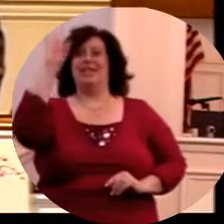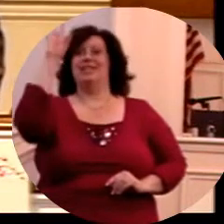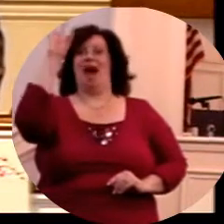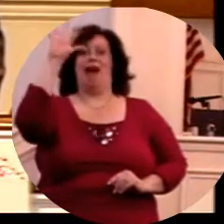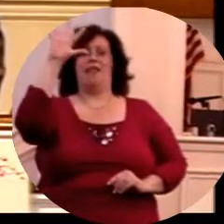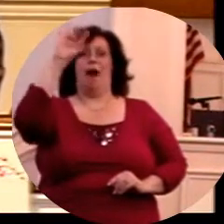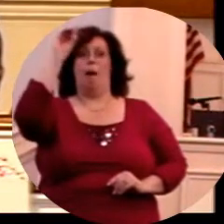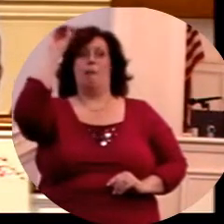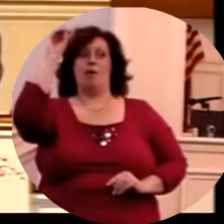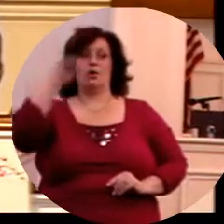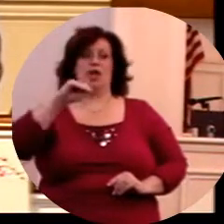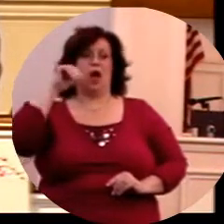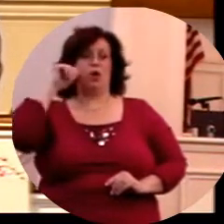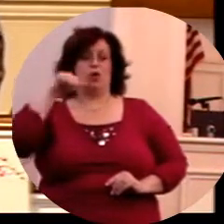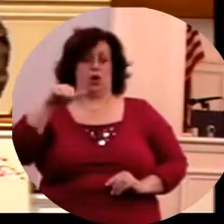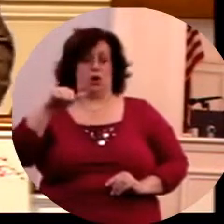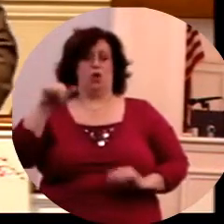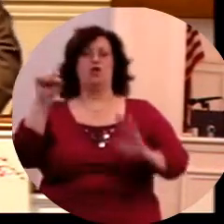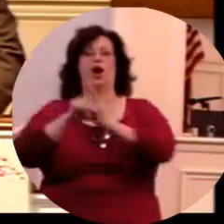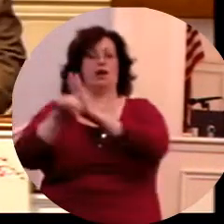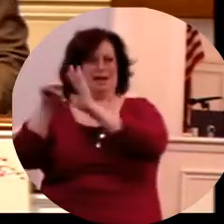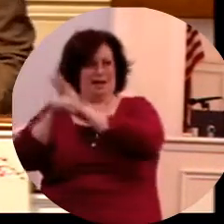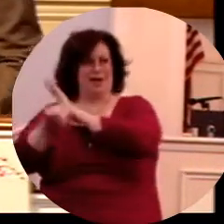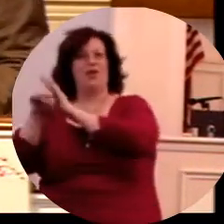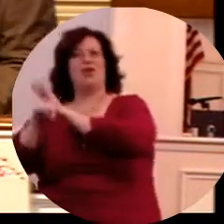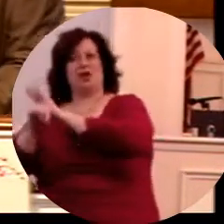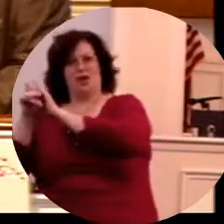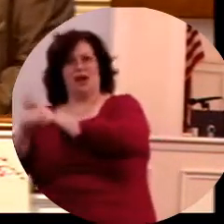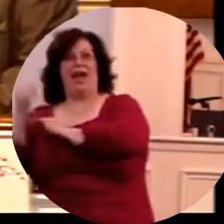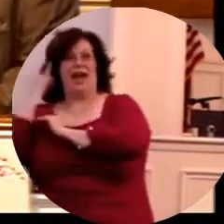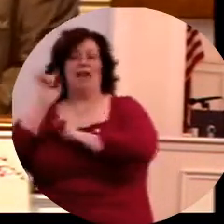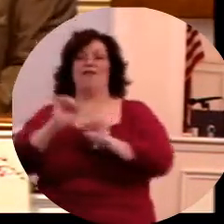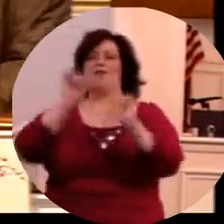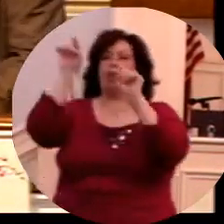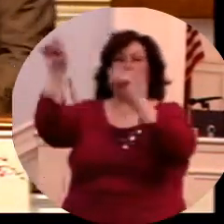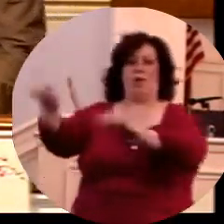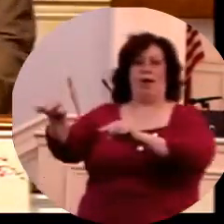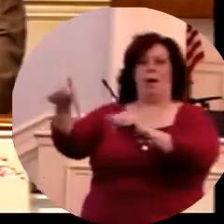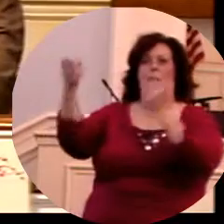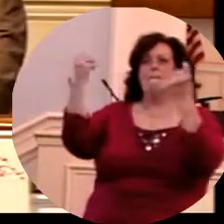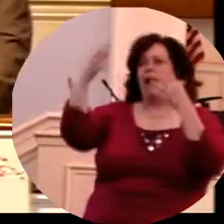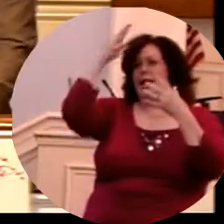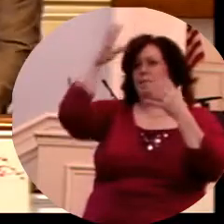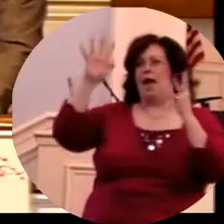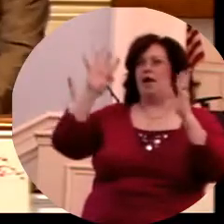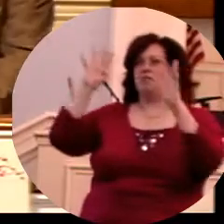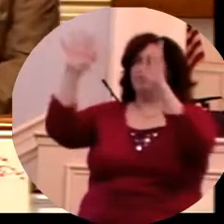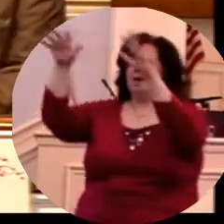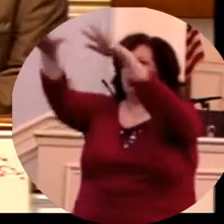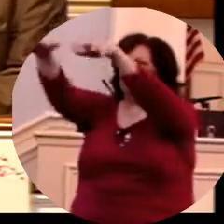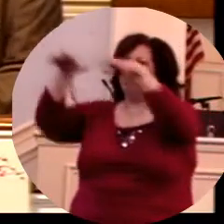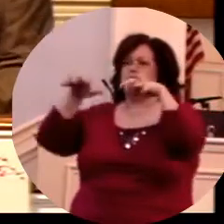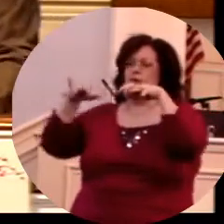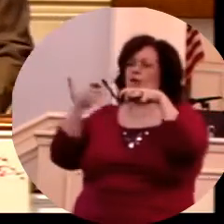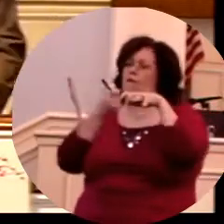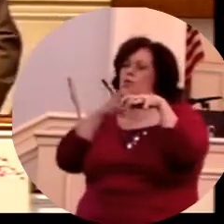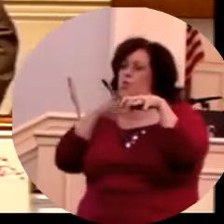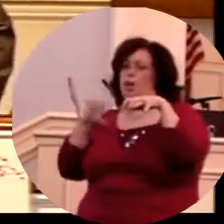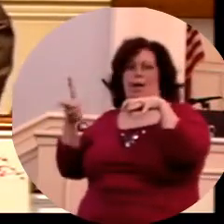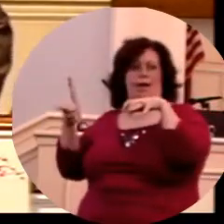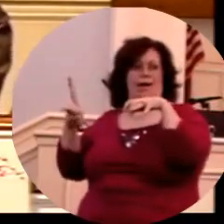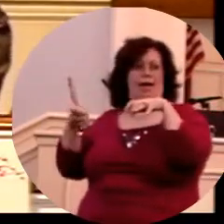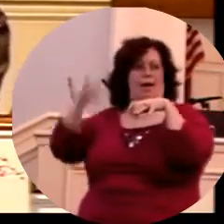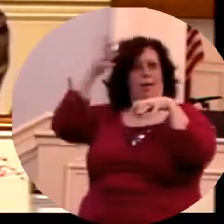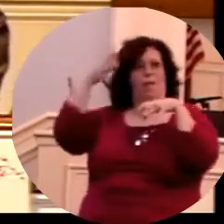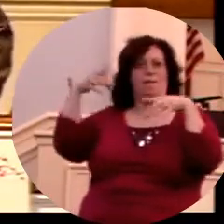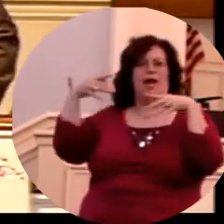about 95% of the girls are being aborted. So you go to China, there's all these men there, there's no women, there's